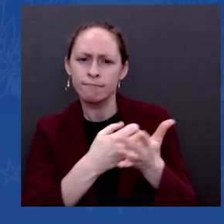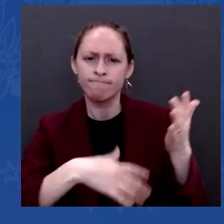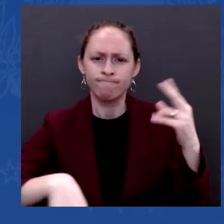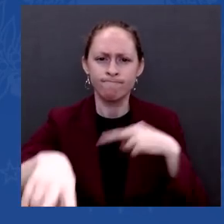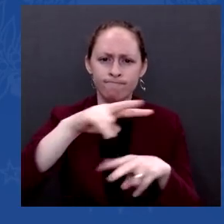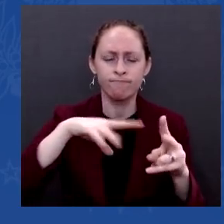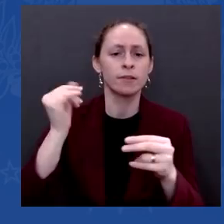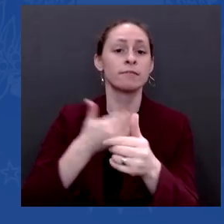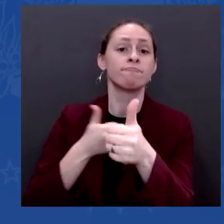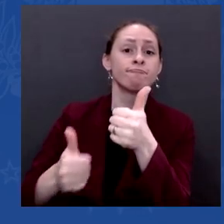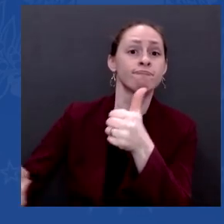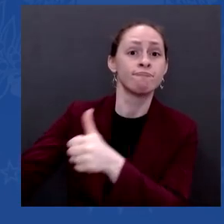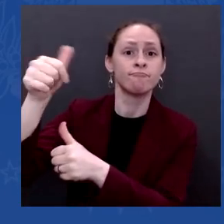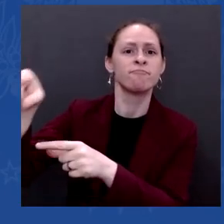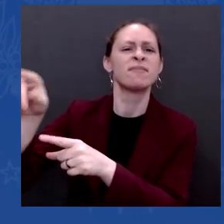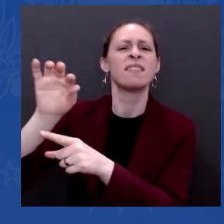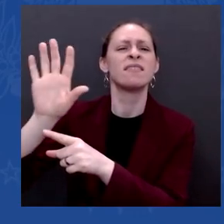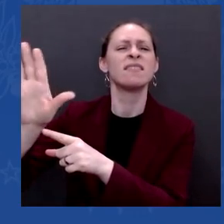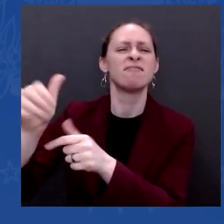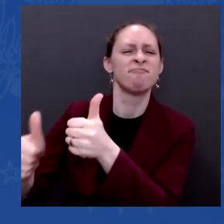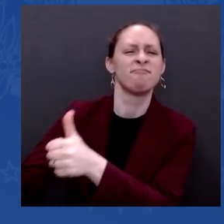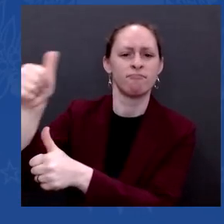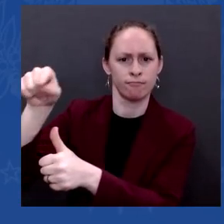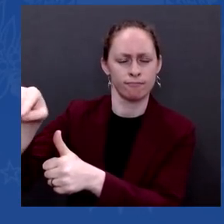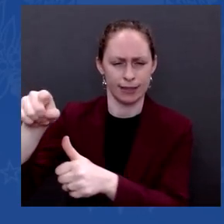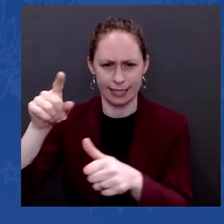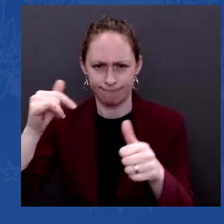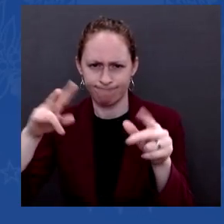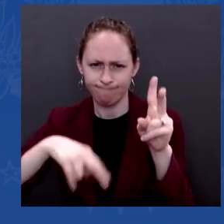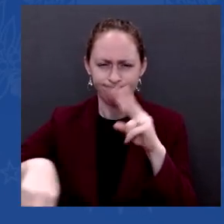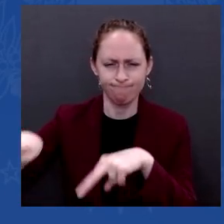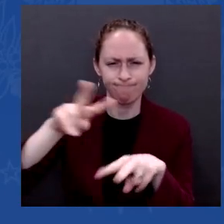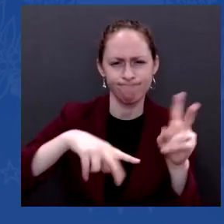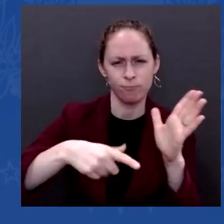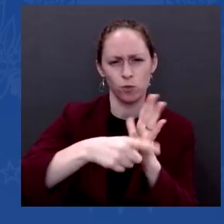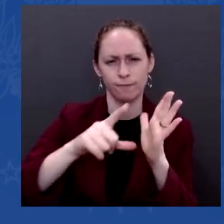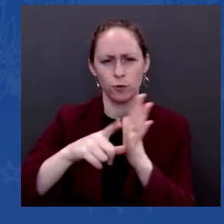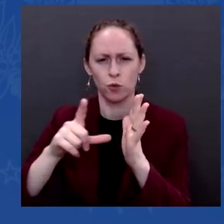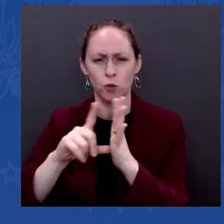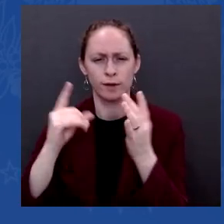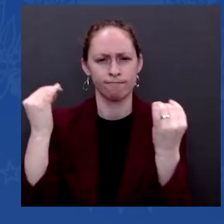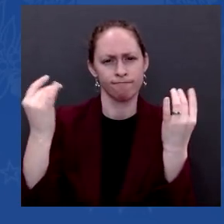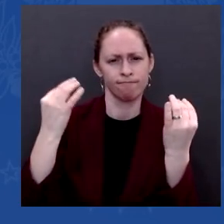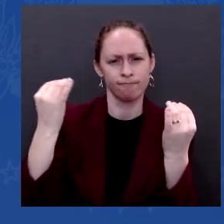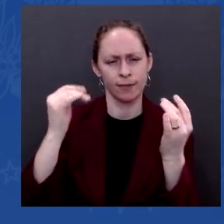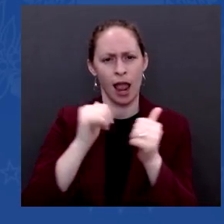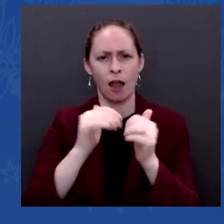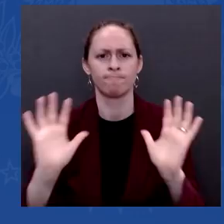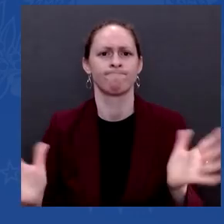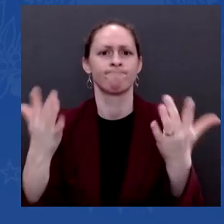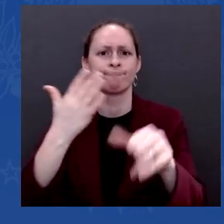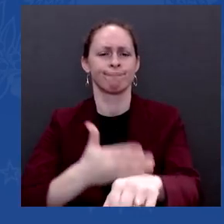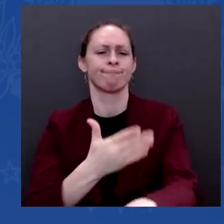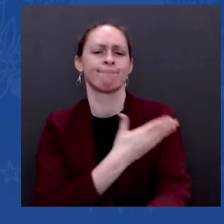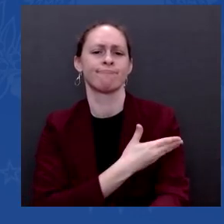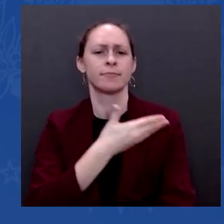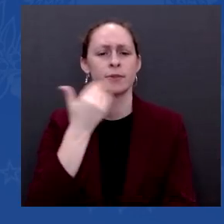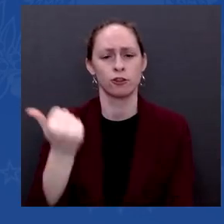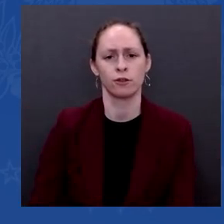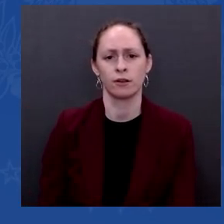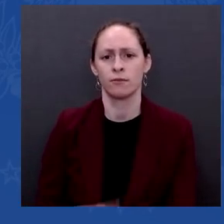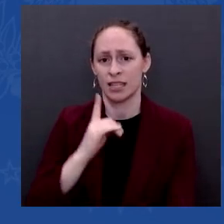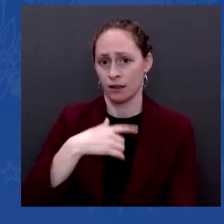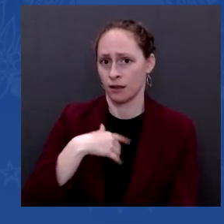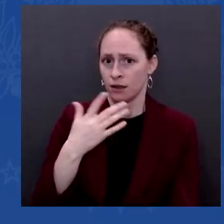recalibrate the support that is now necessary. I respect the Fed's independence, and I've nominated five